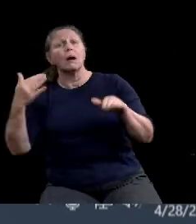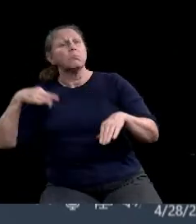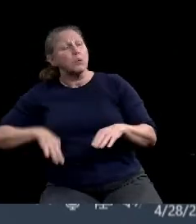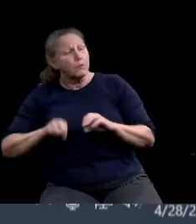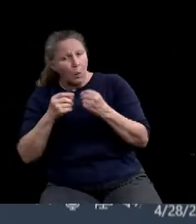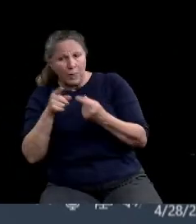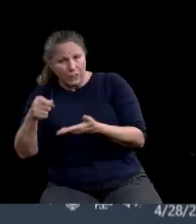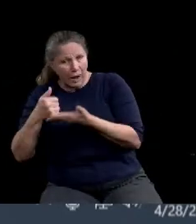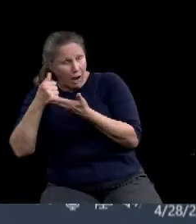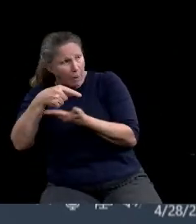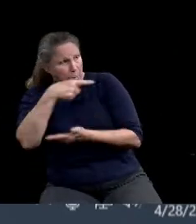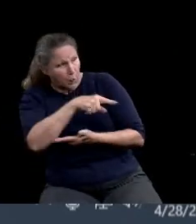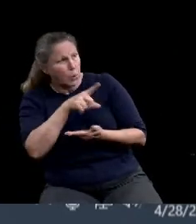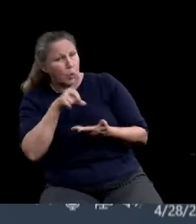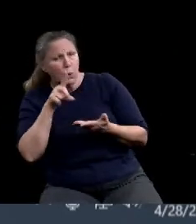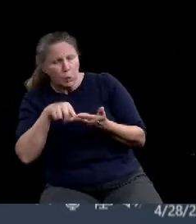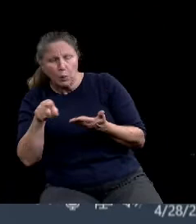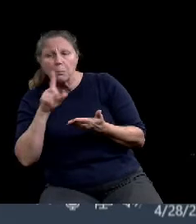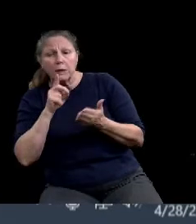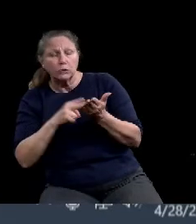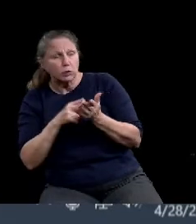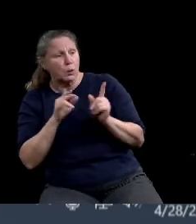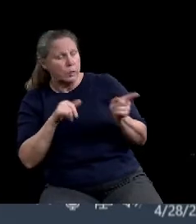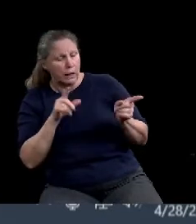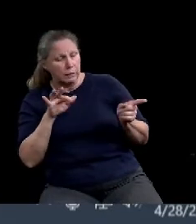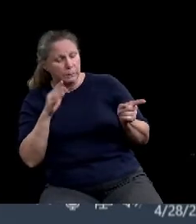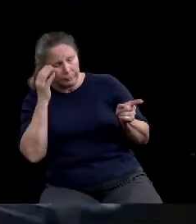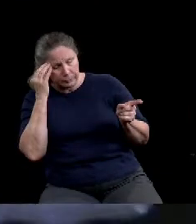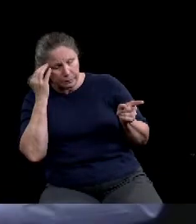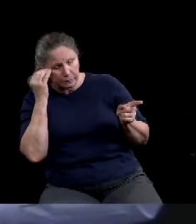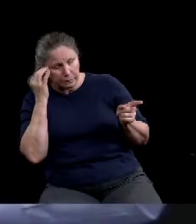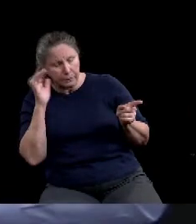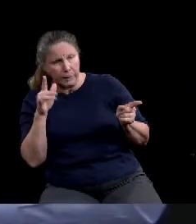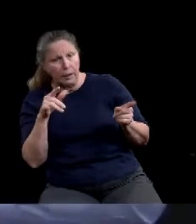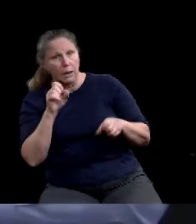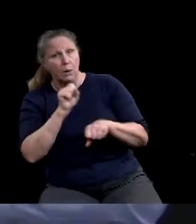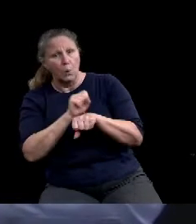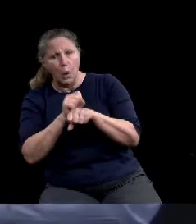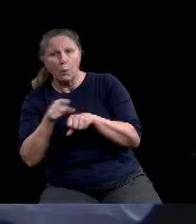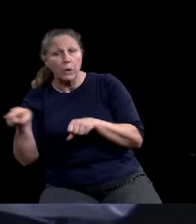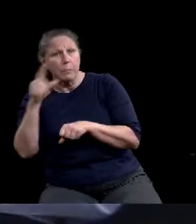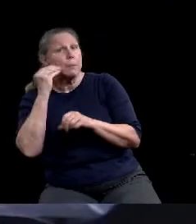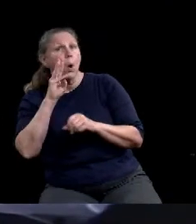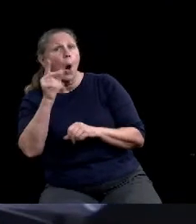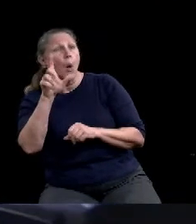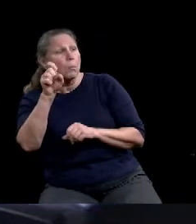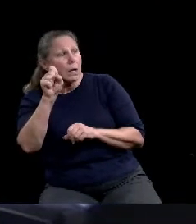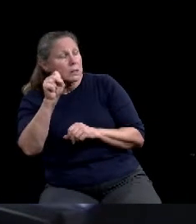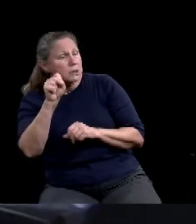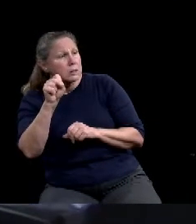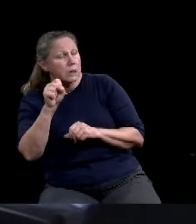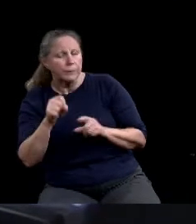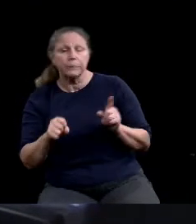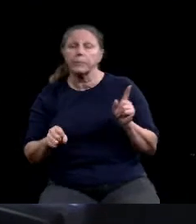effort work with our homeless population? Yes, we'll be working with our addition,